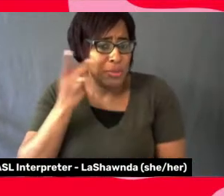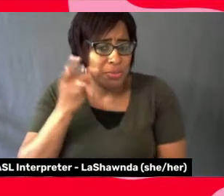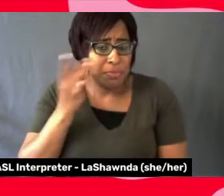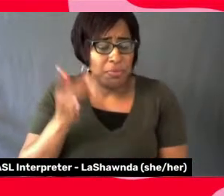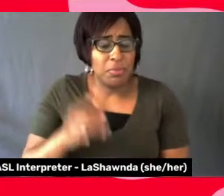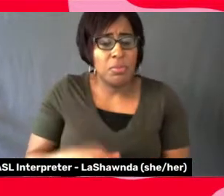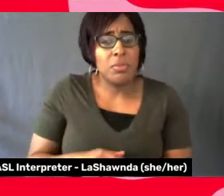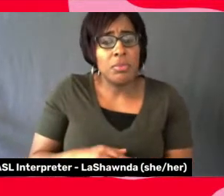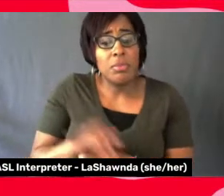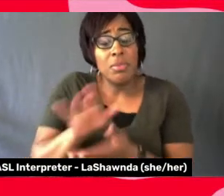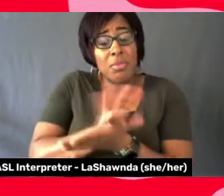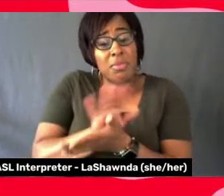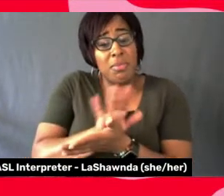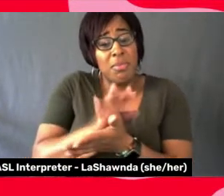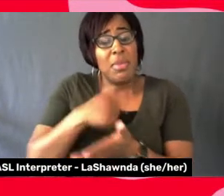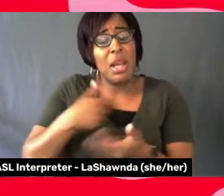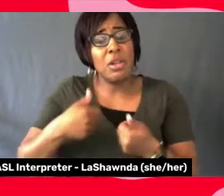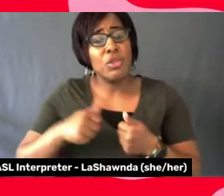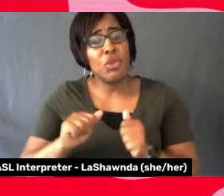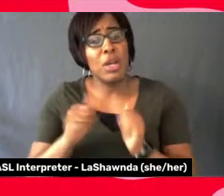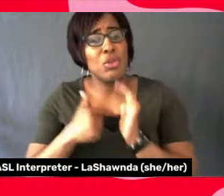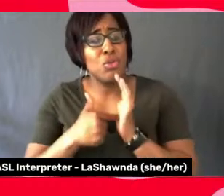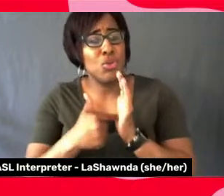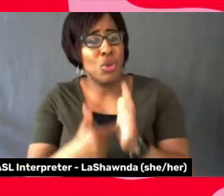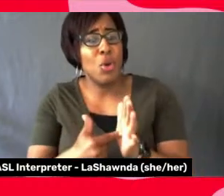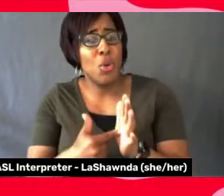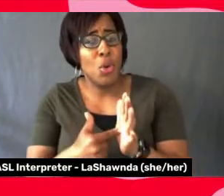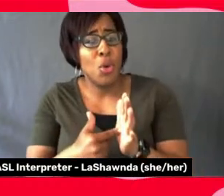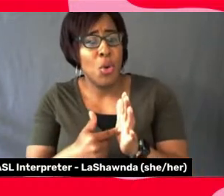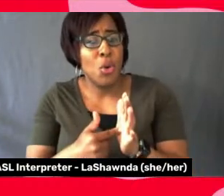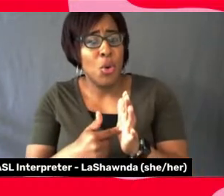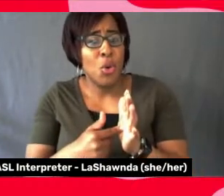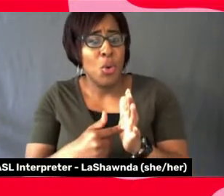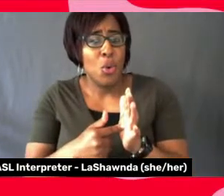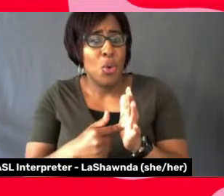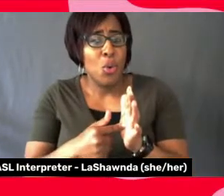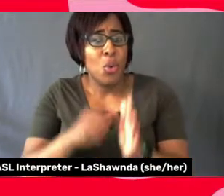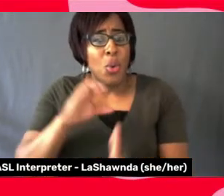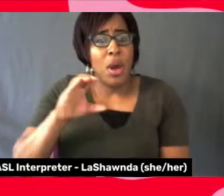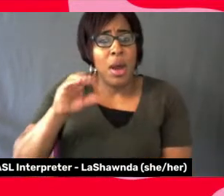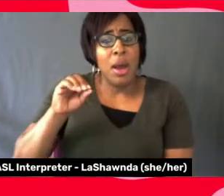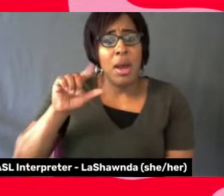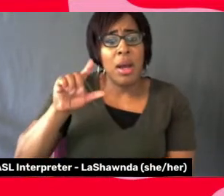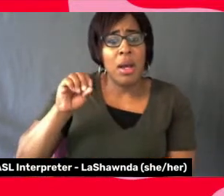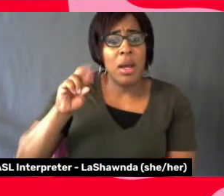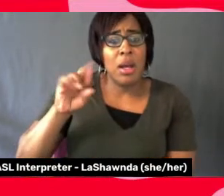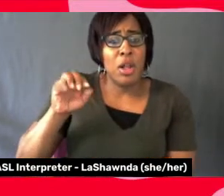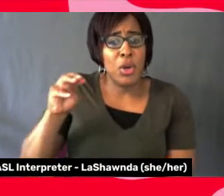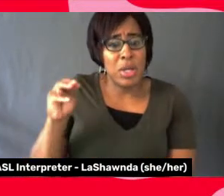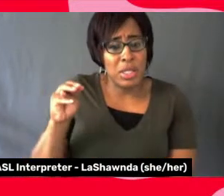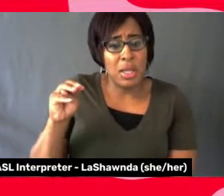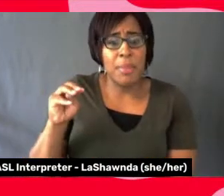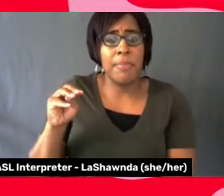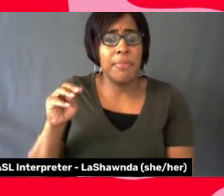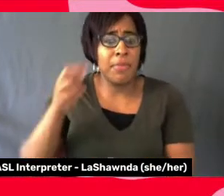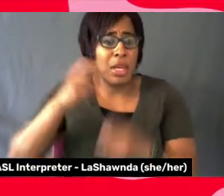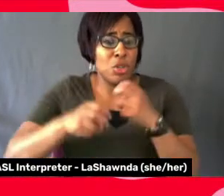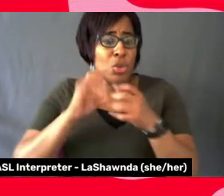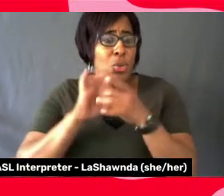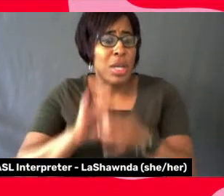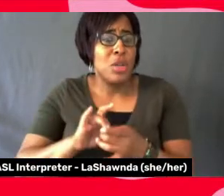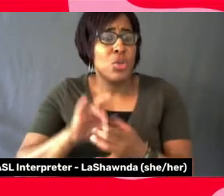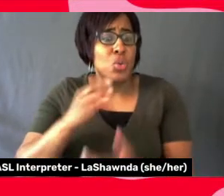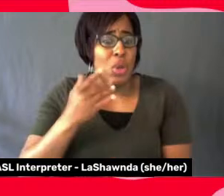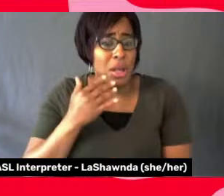also tried to show, um, certainly color, colors, colorism and issues around color were an issue.